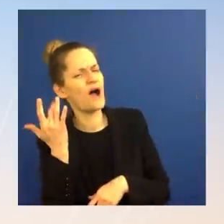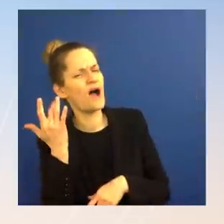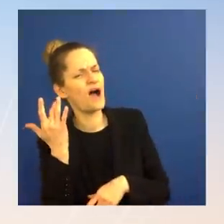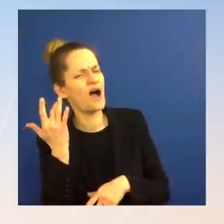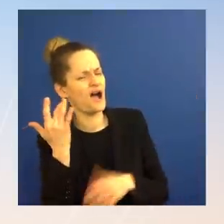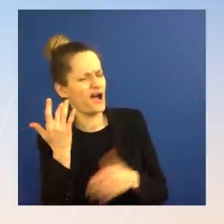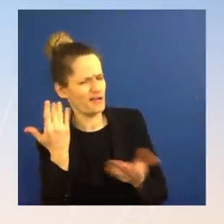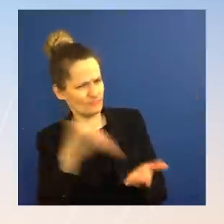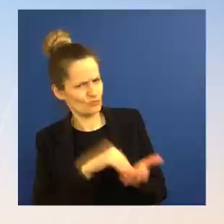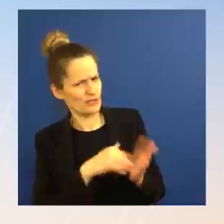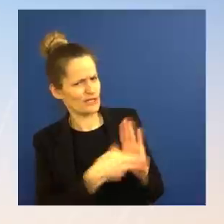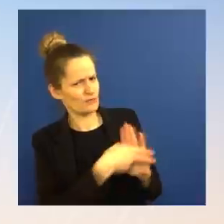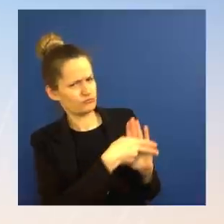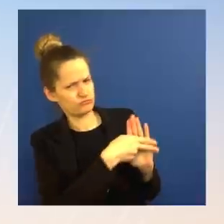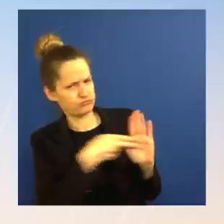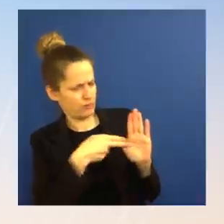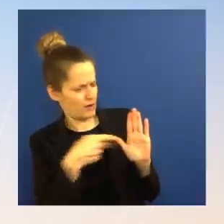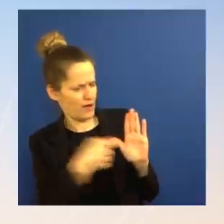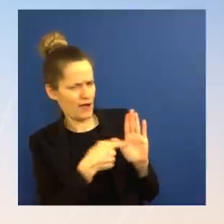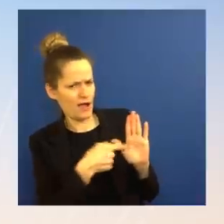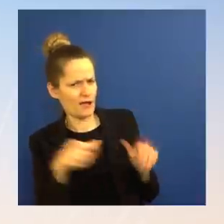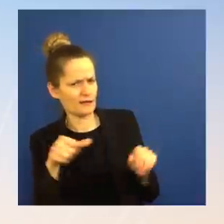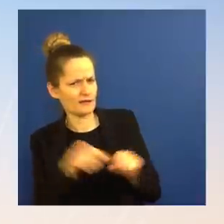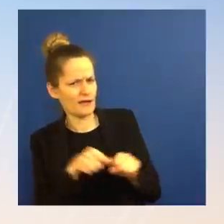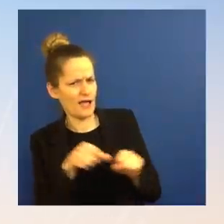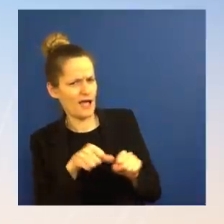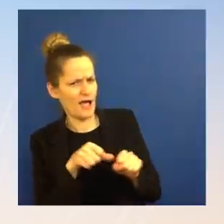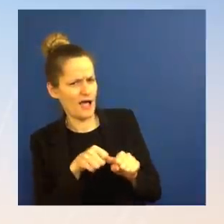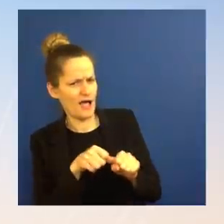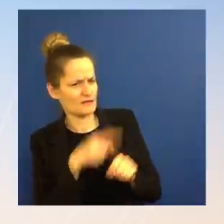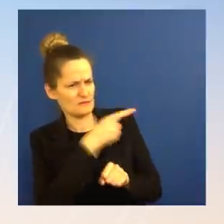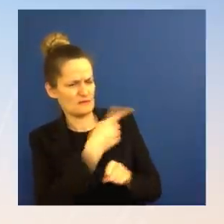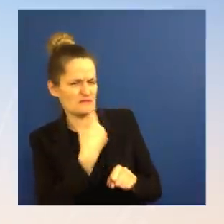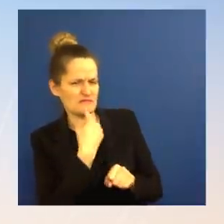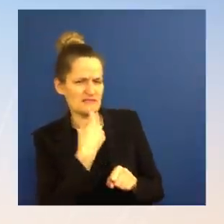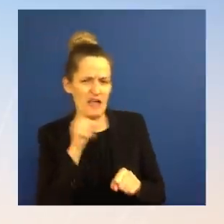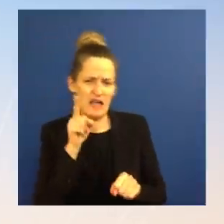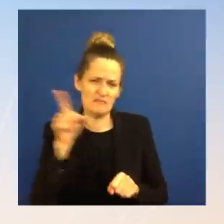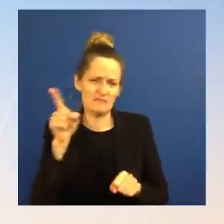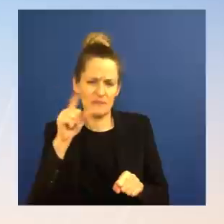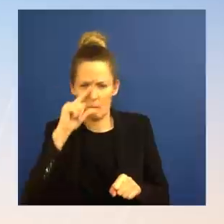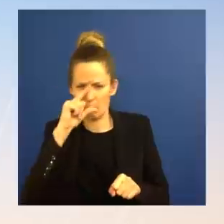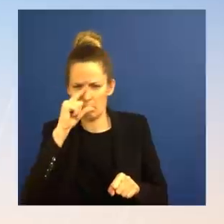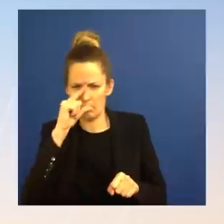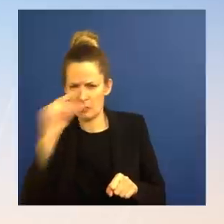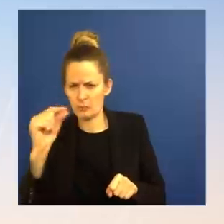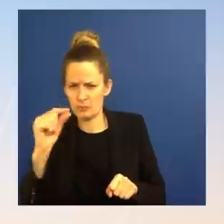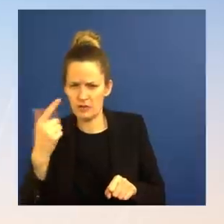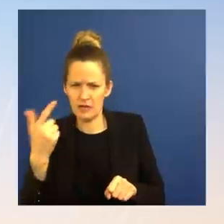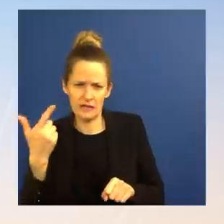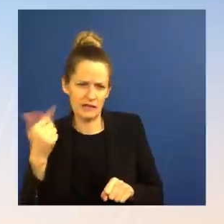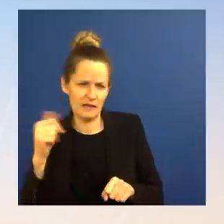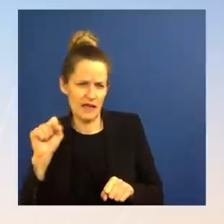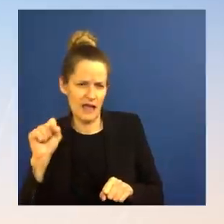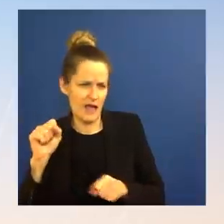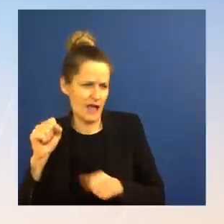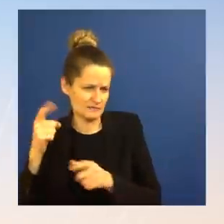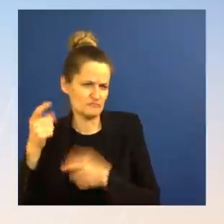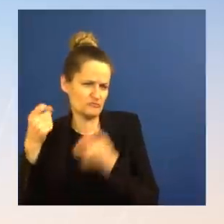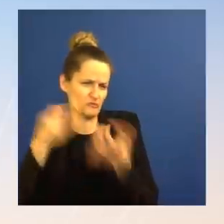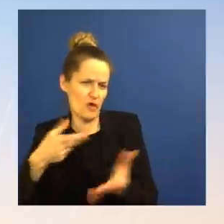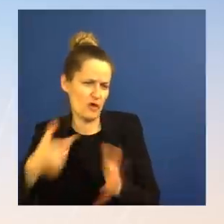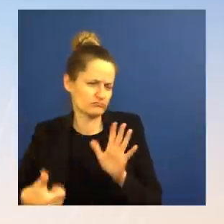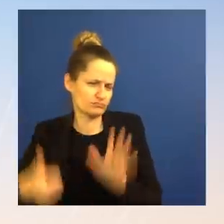price hike? Ms. I mean, if you want to use that on Fox, I welcome that, but ... The Oh, I think it'll get a lot of airtime because we have heard the President